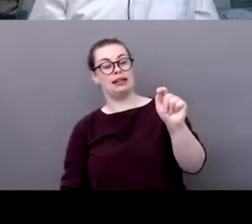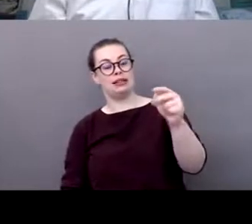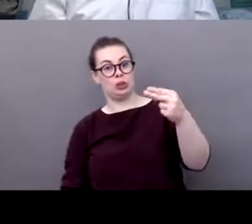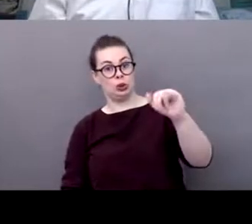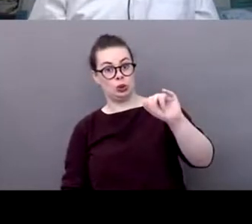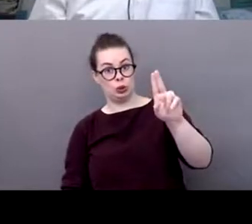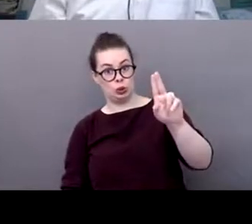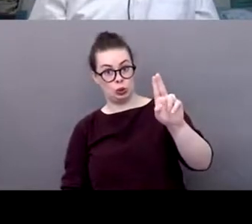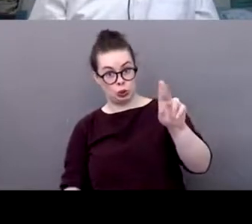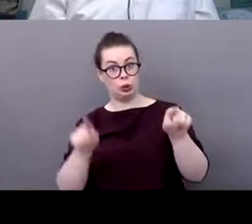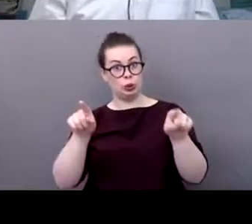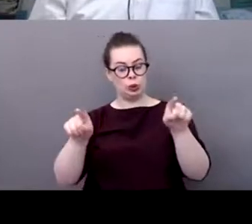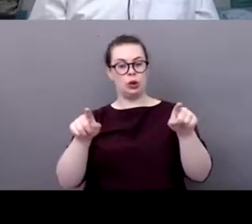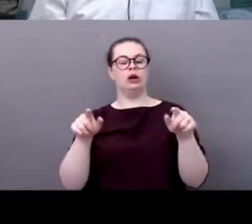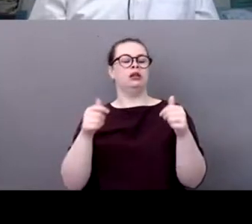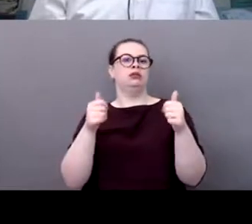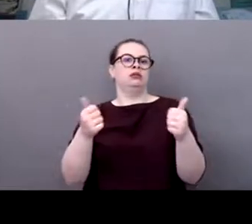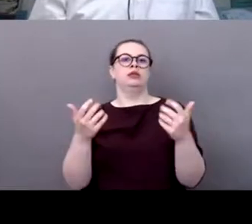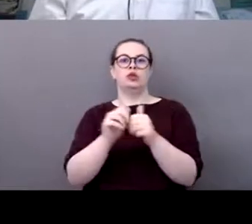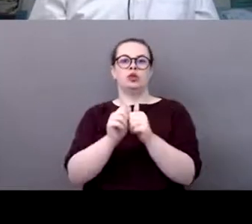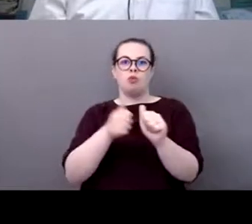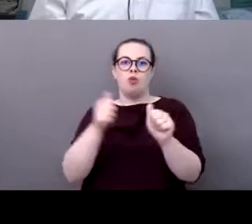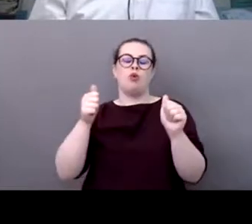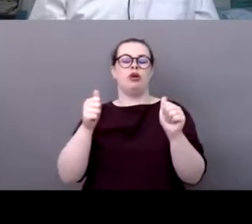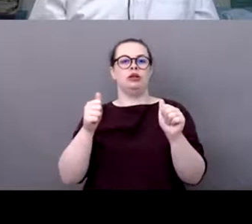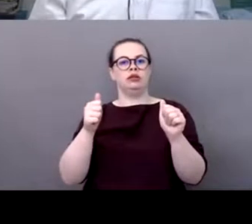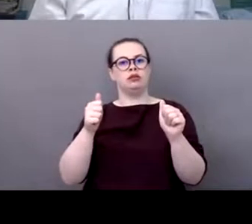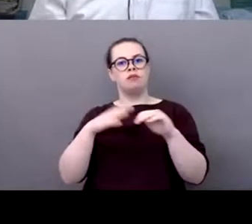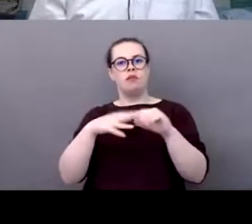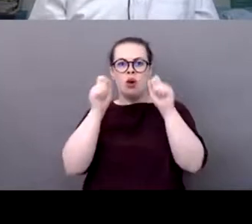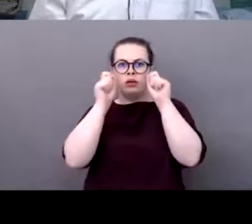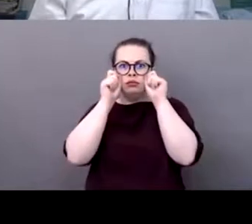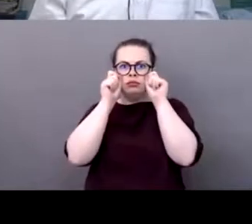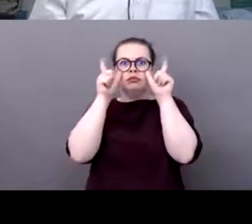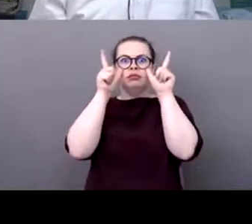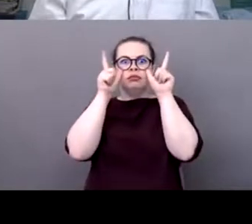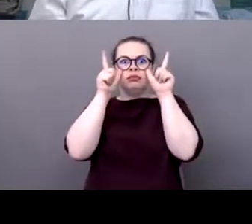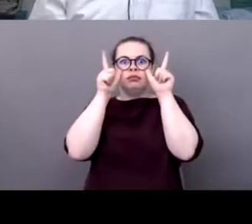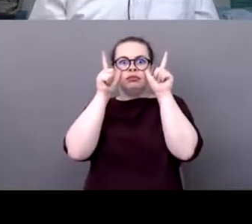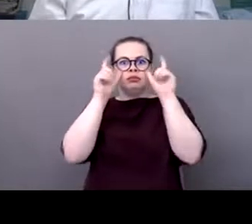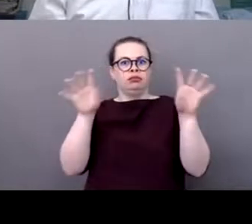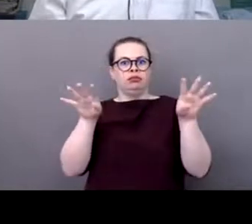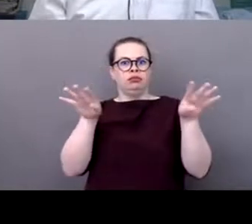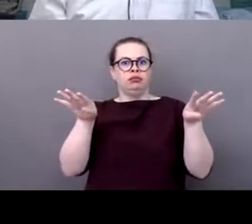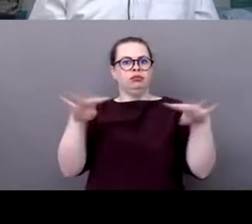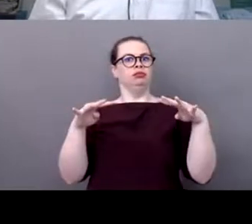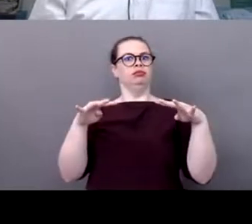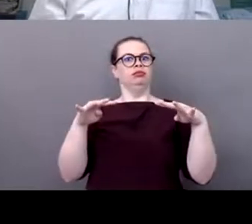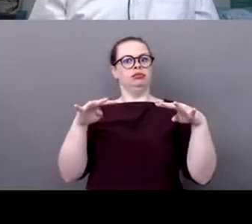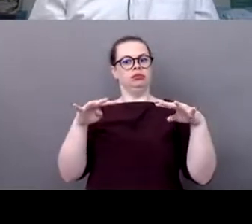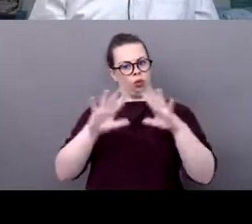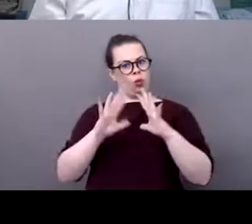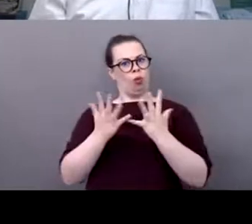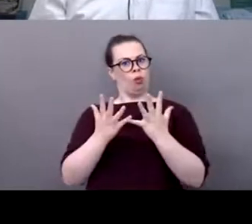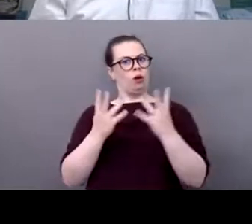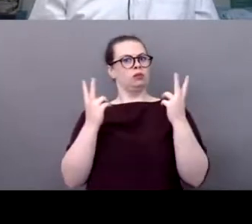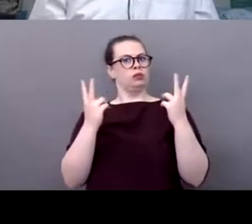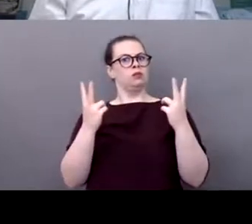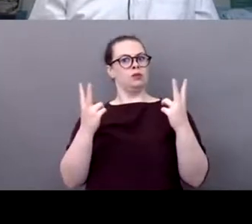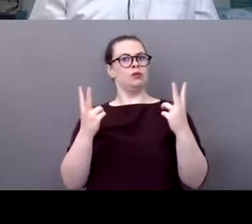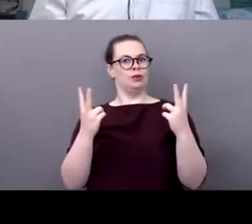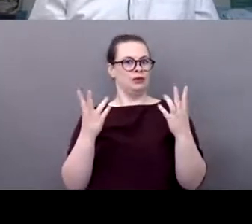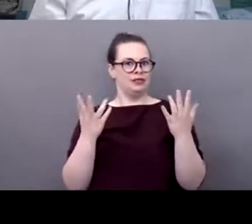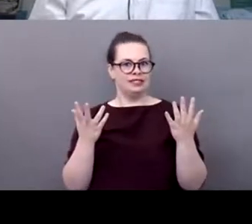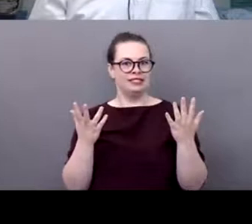raise awareness first and then education of issues and about the importance of the environment and so having you know